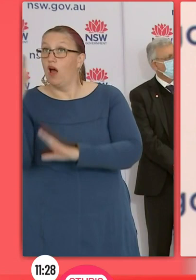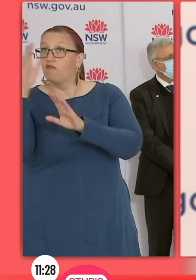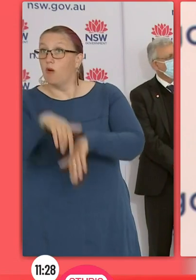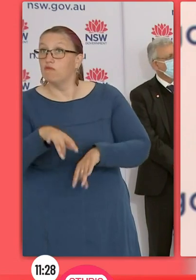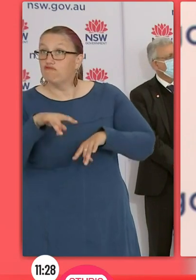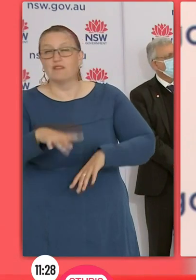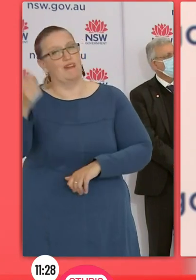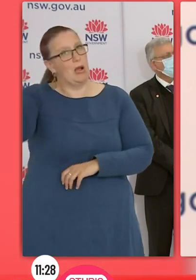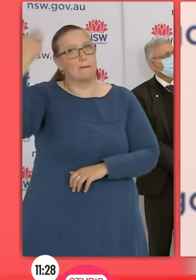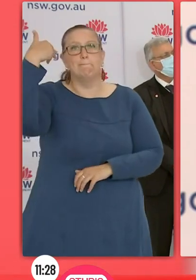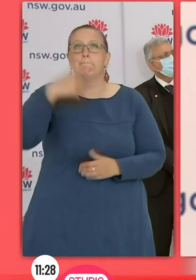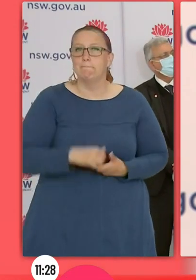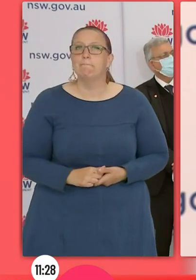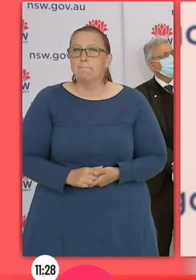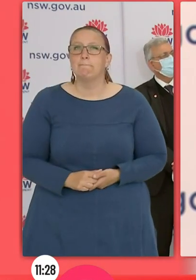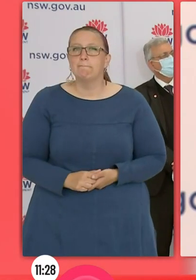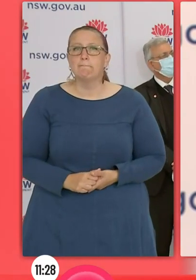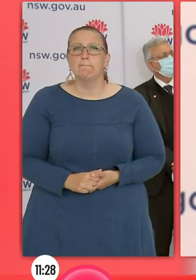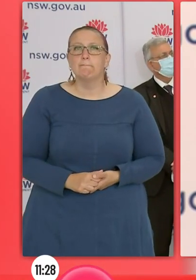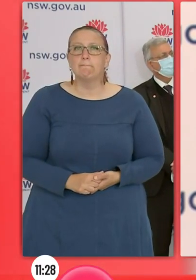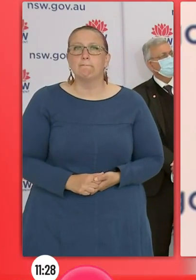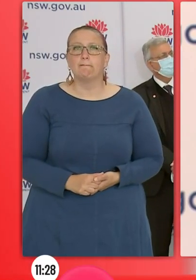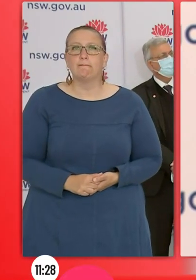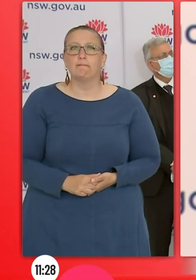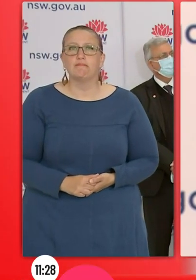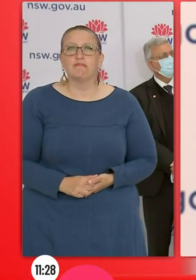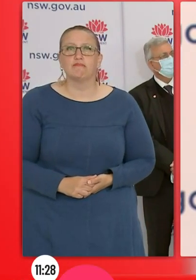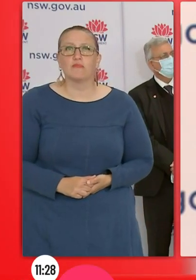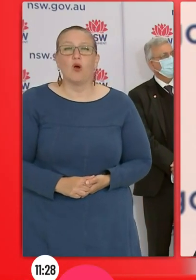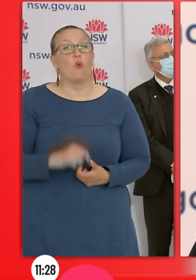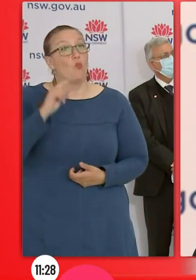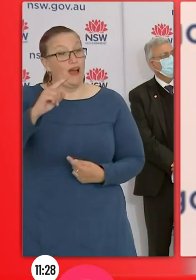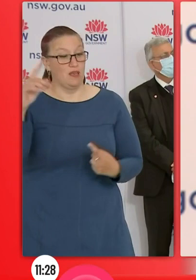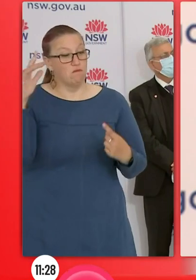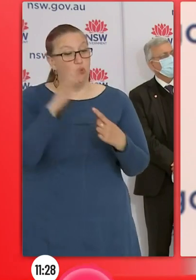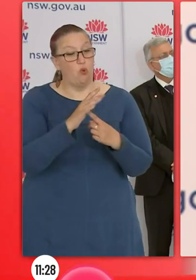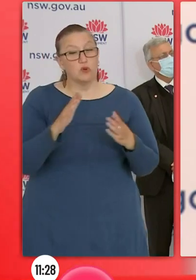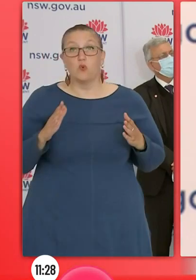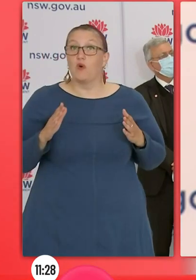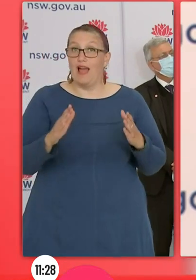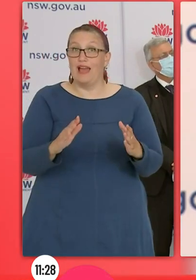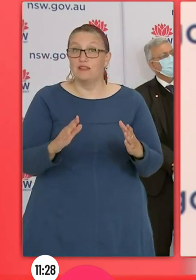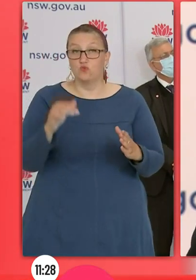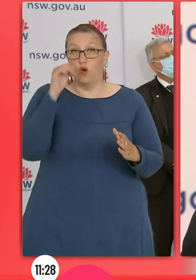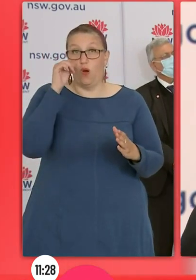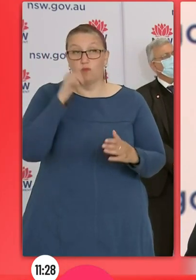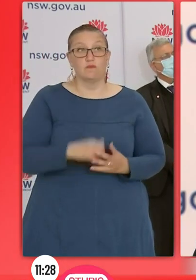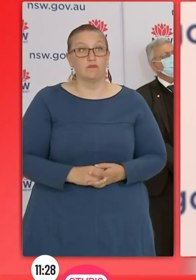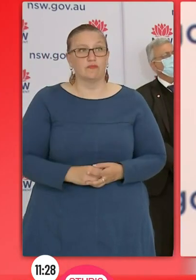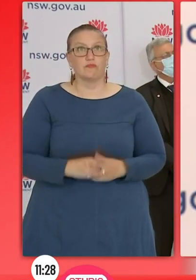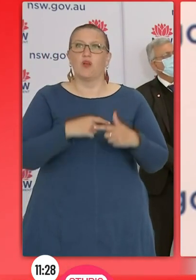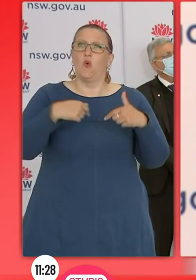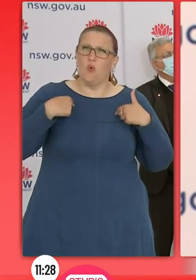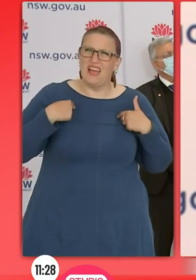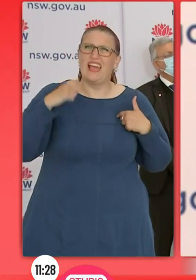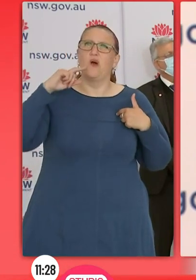like at 70 and 80 per cent double dose. And this is one other key, really important measure. I'm confident, without a doubt, that we'll get to 70 per